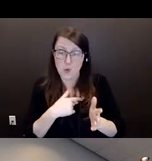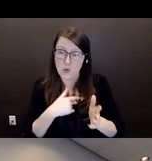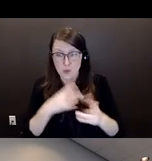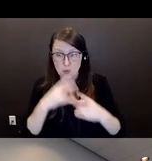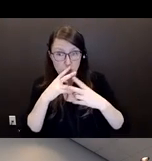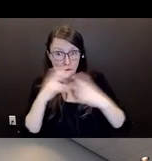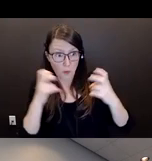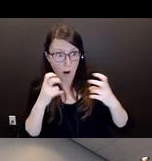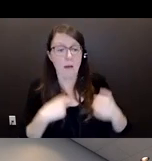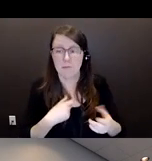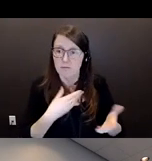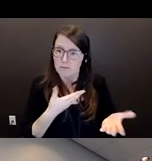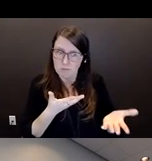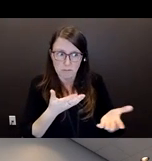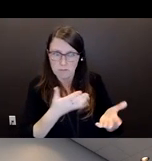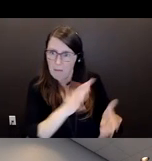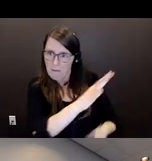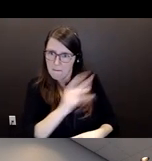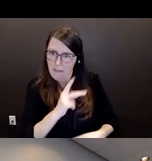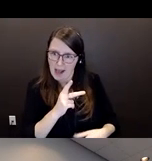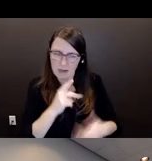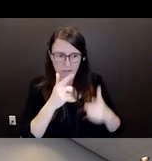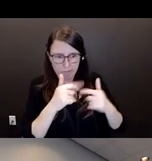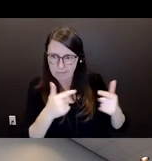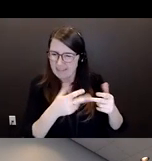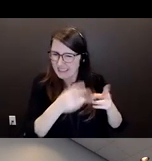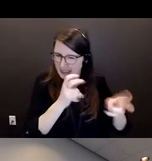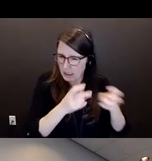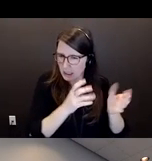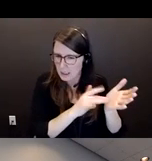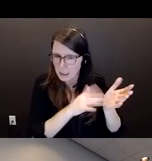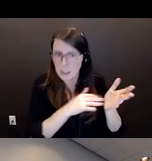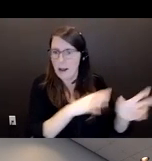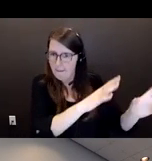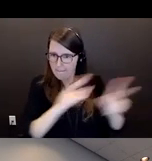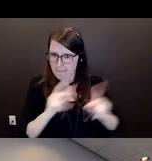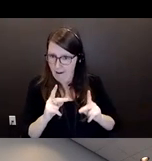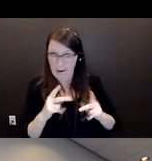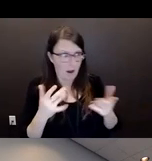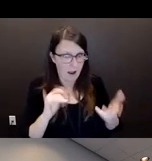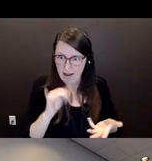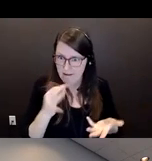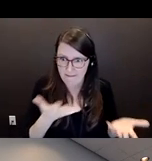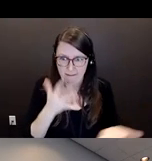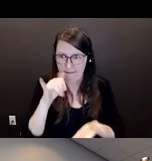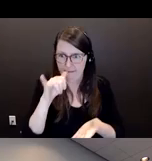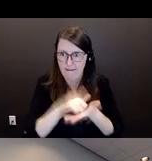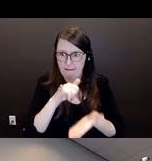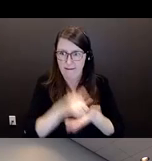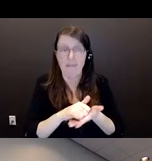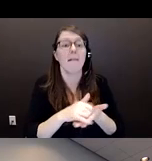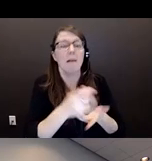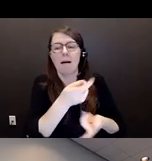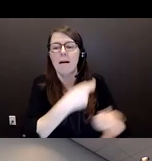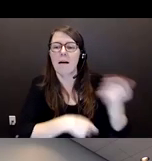Very difficult to do. So what ended up happening here is that the justice ordered a fine in lieu against the individuals.